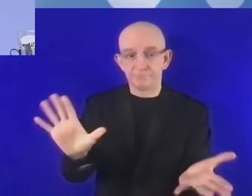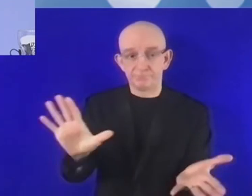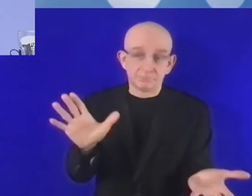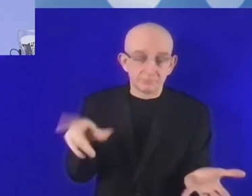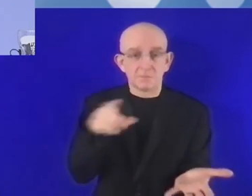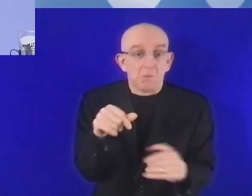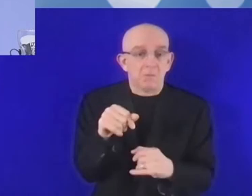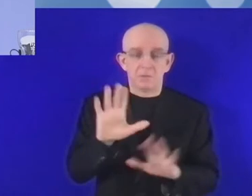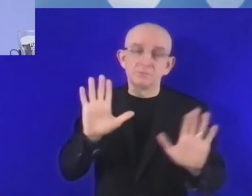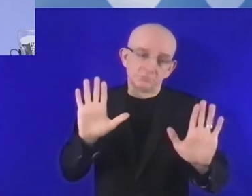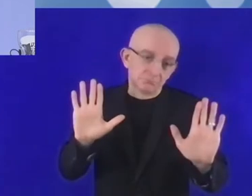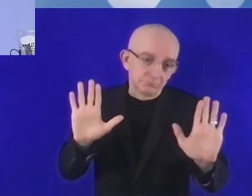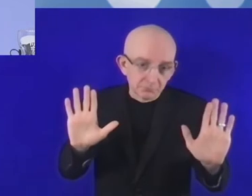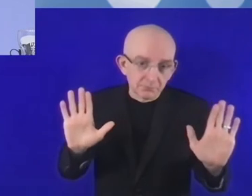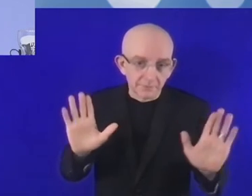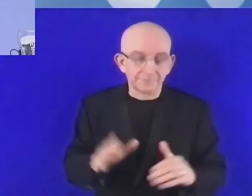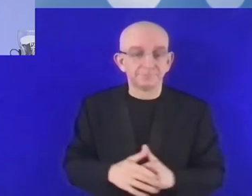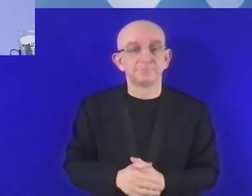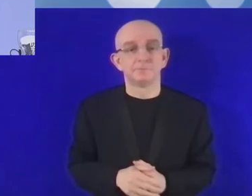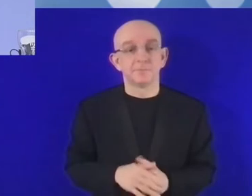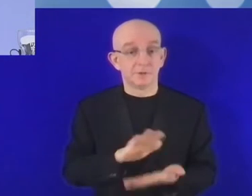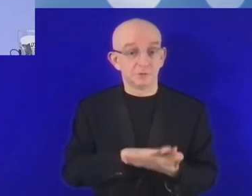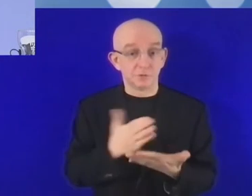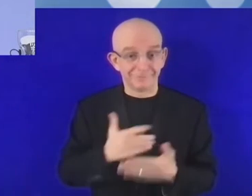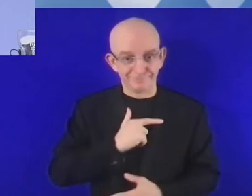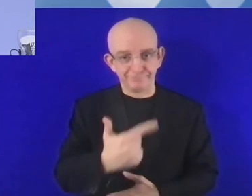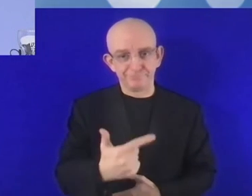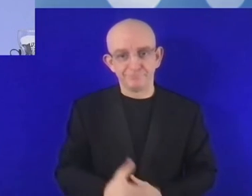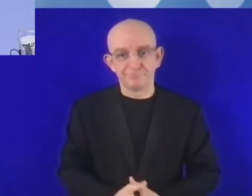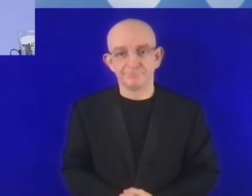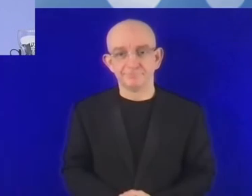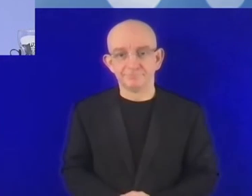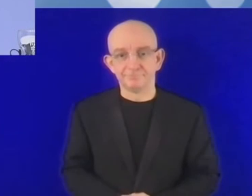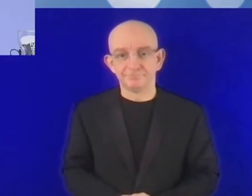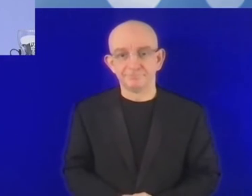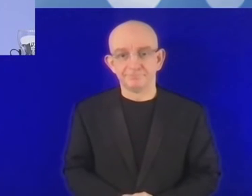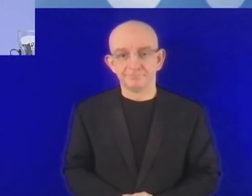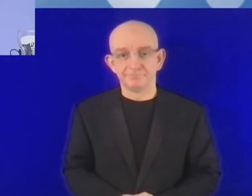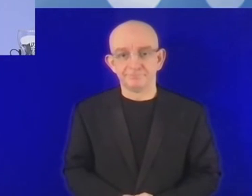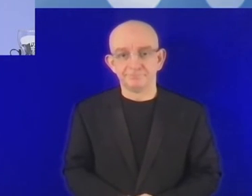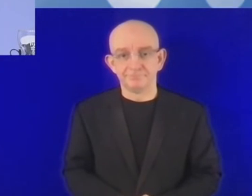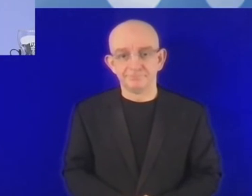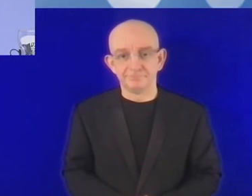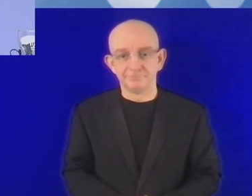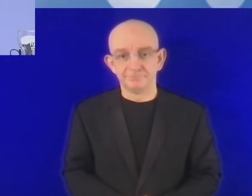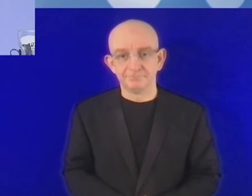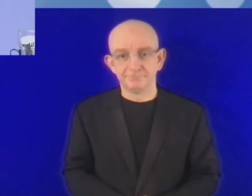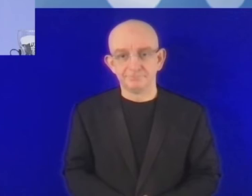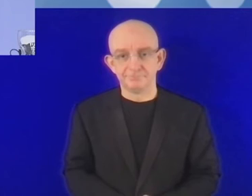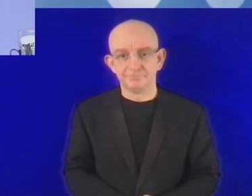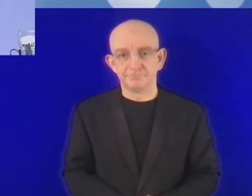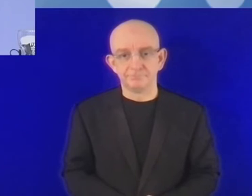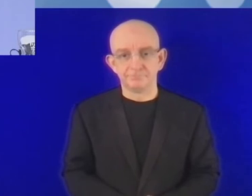area and in countries which definitely need the support. So linking, of course, private